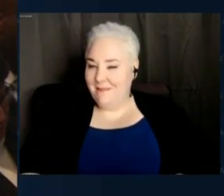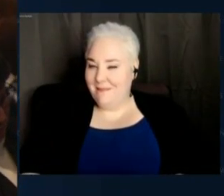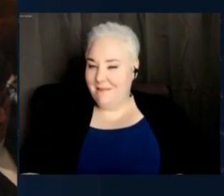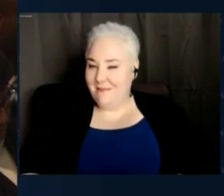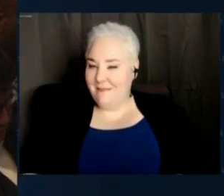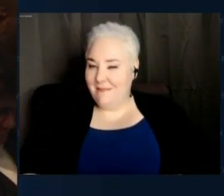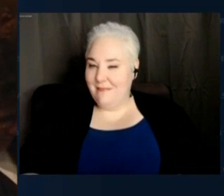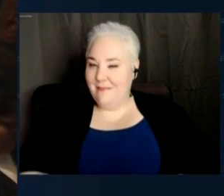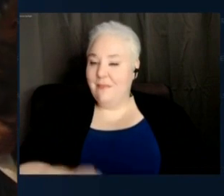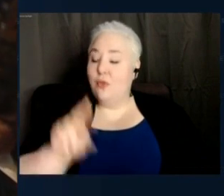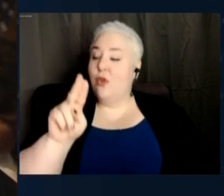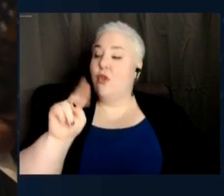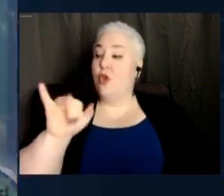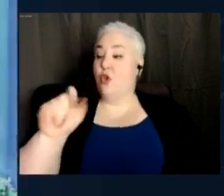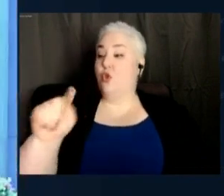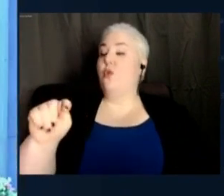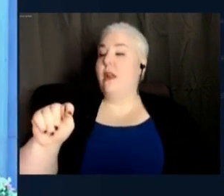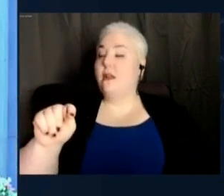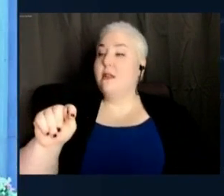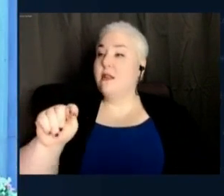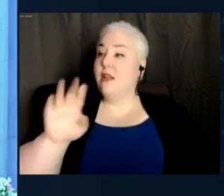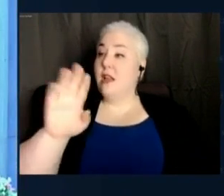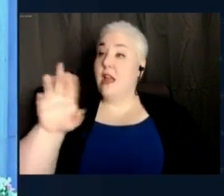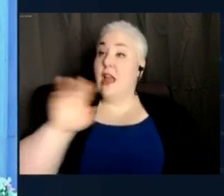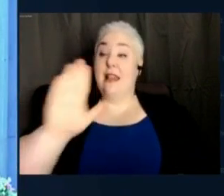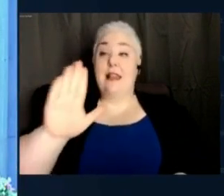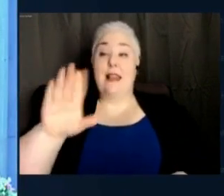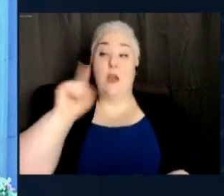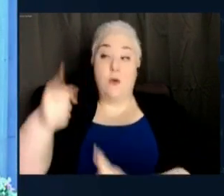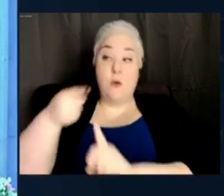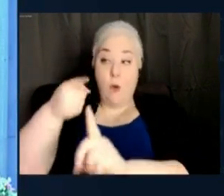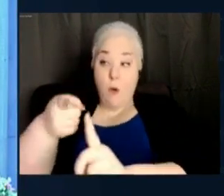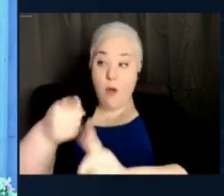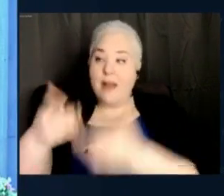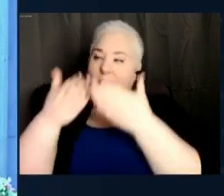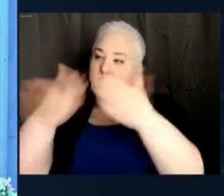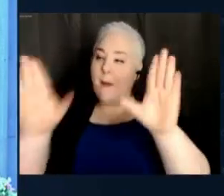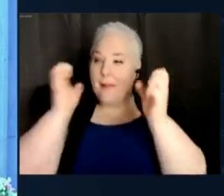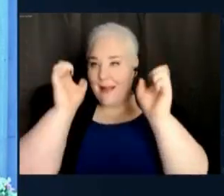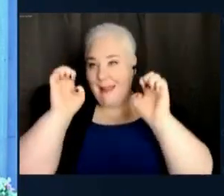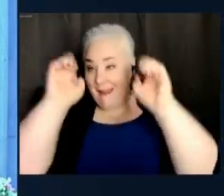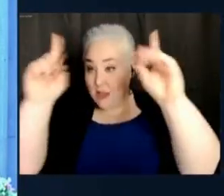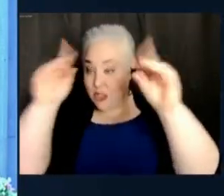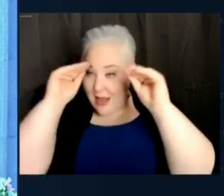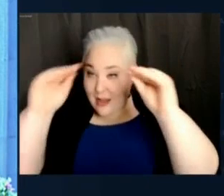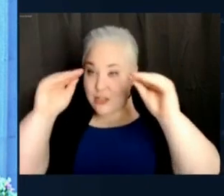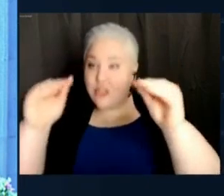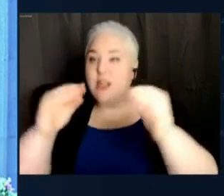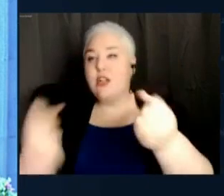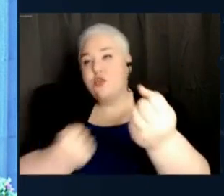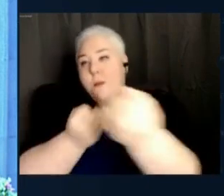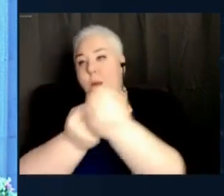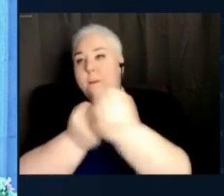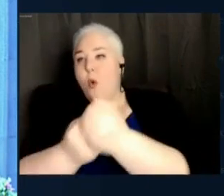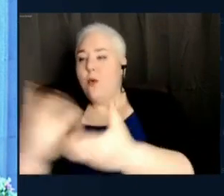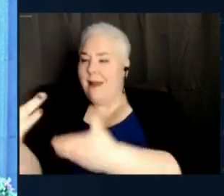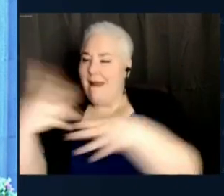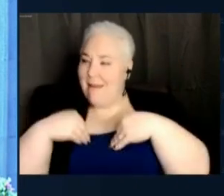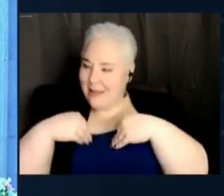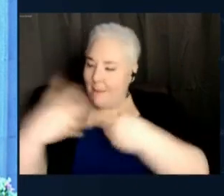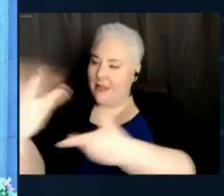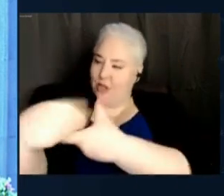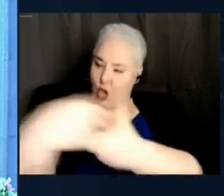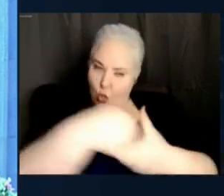The unit is charged with leading public education and outreach efforts to promote acceptance, inclusion, tolerance, and